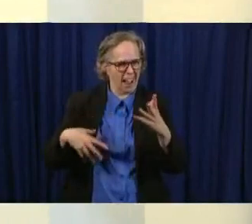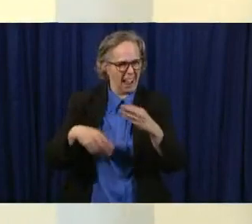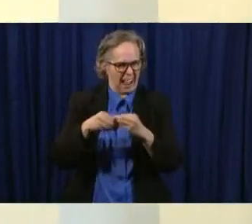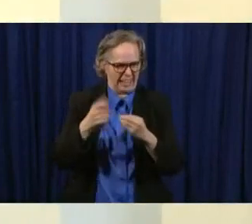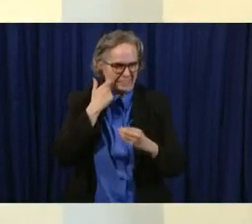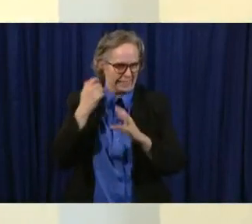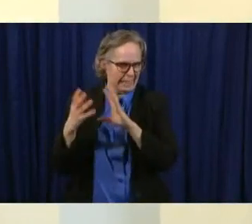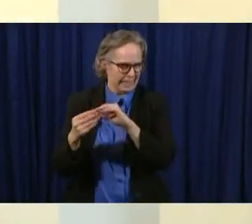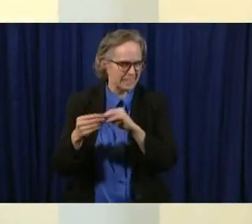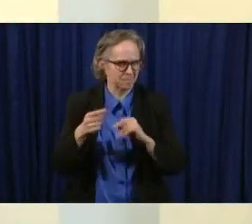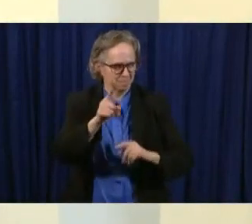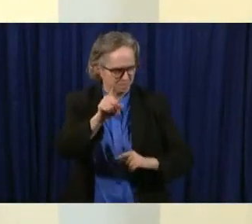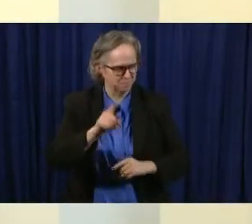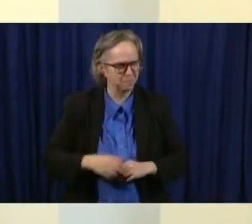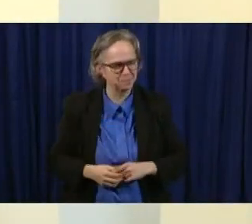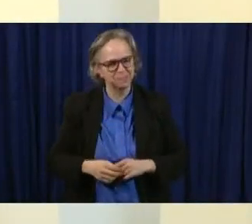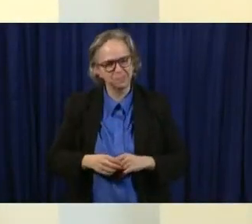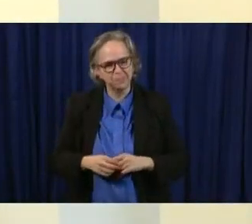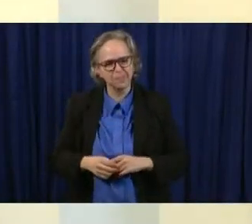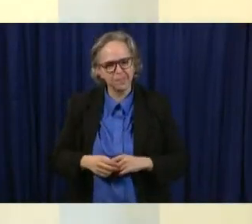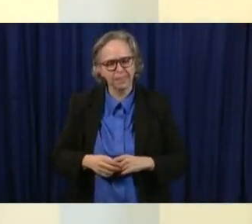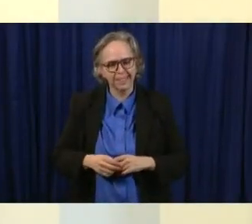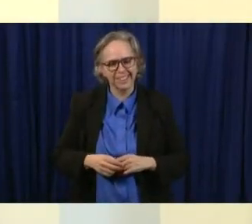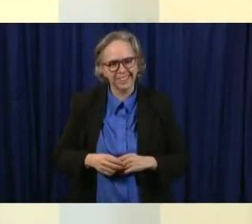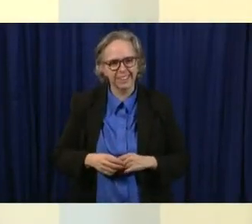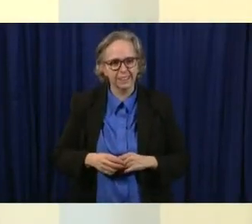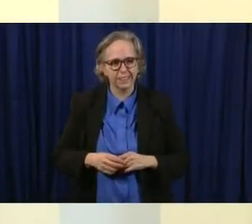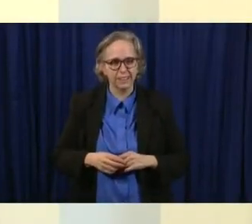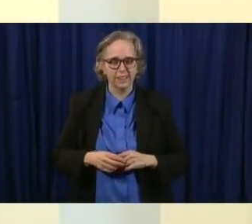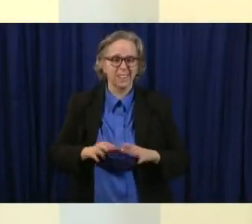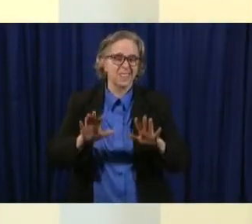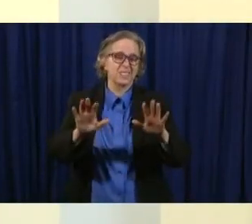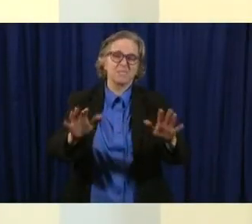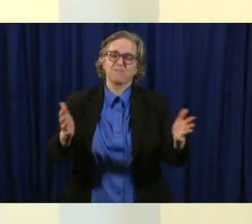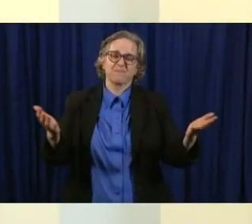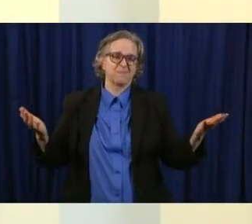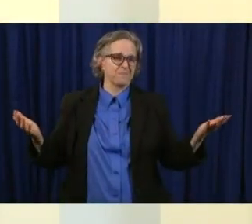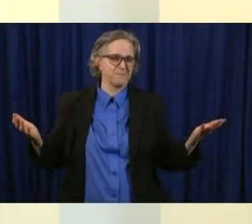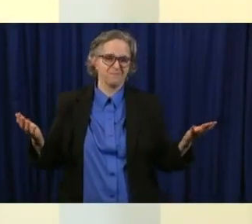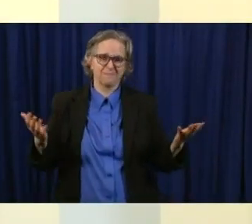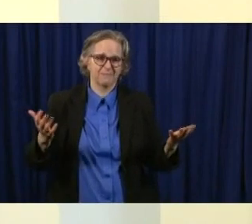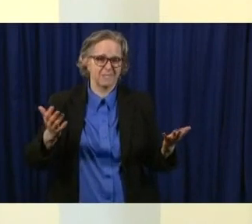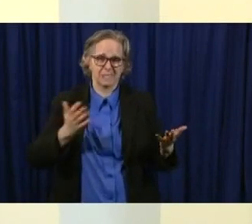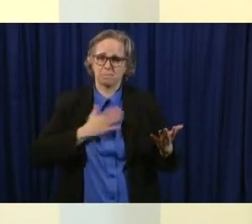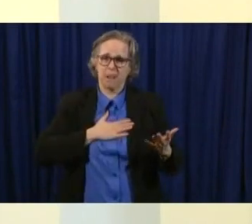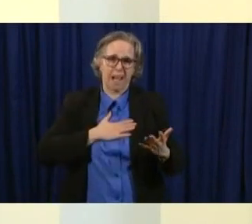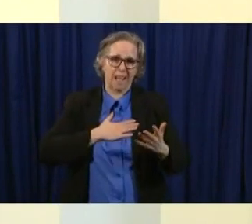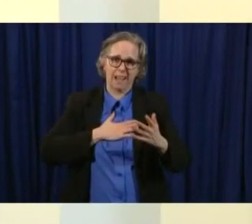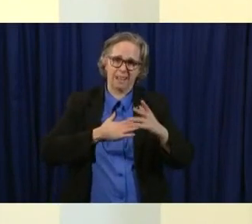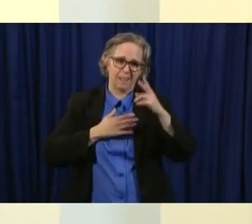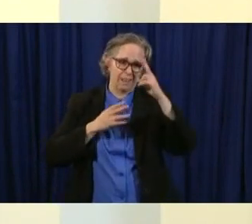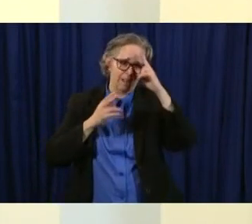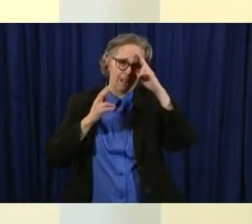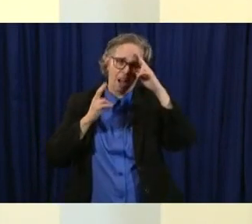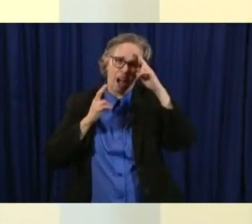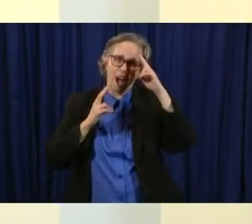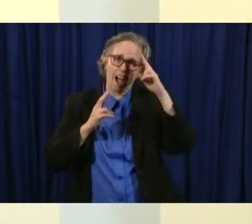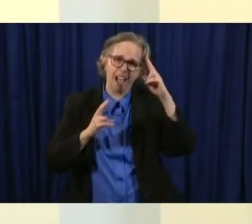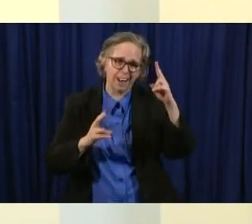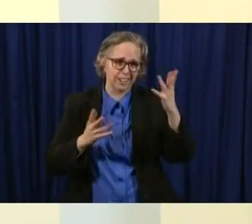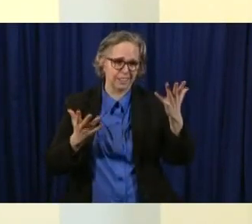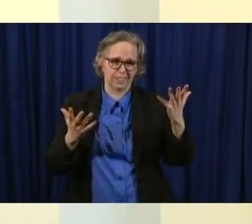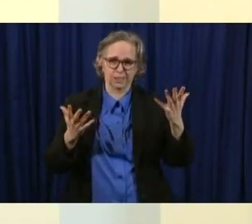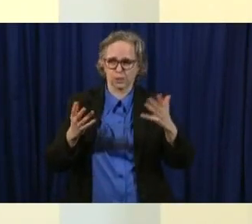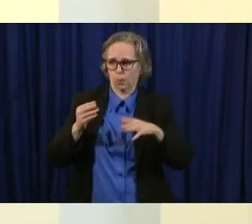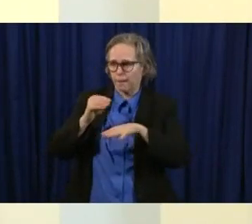it has been my absolute honor to advise the governor um all through this as